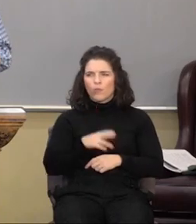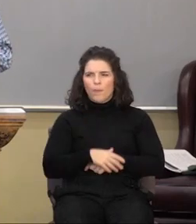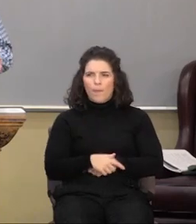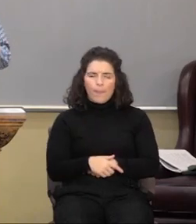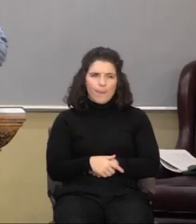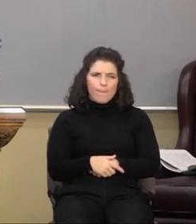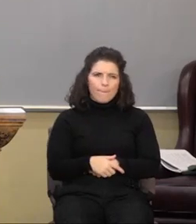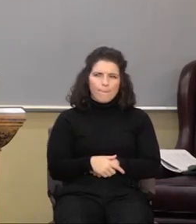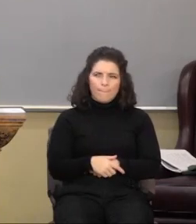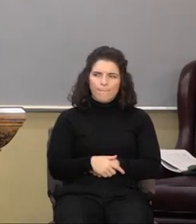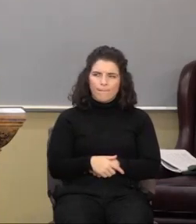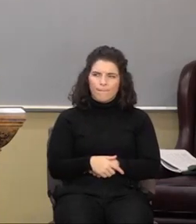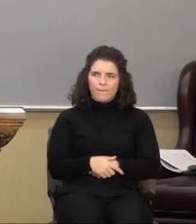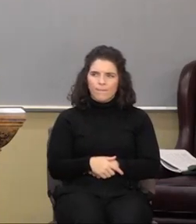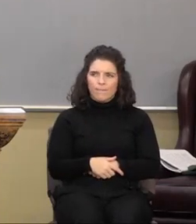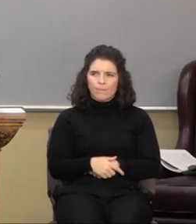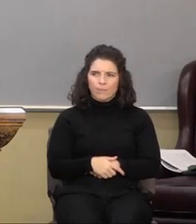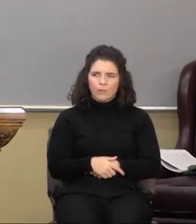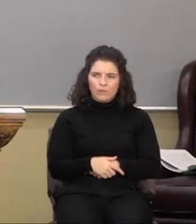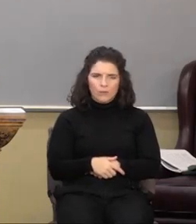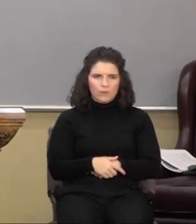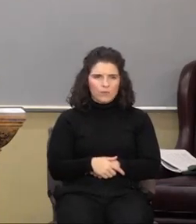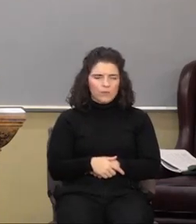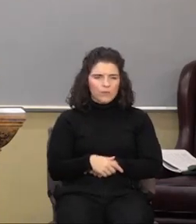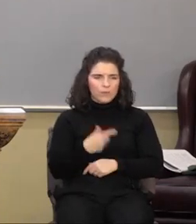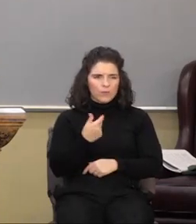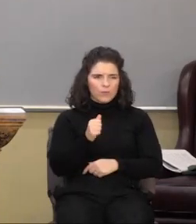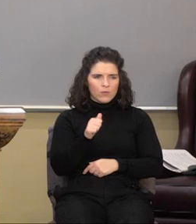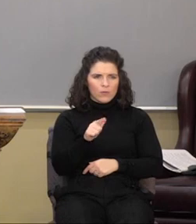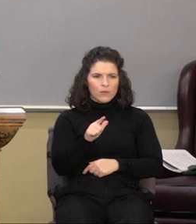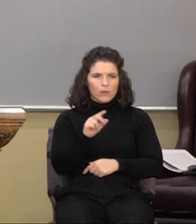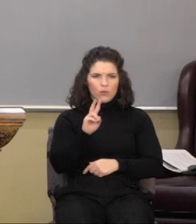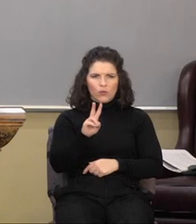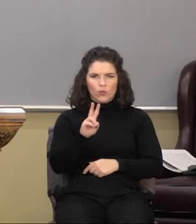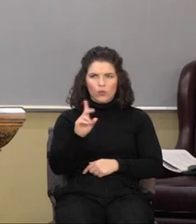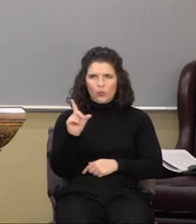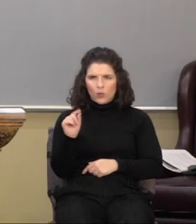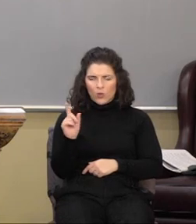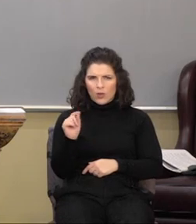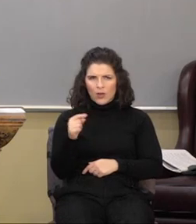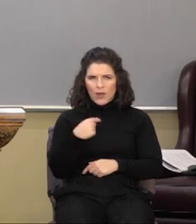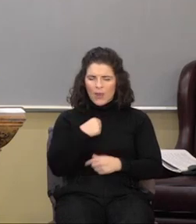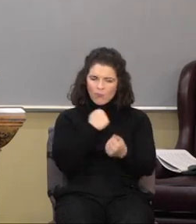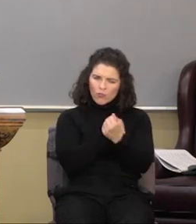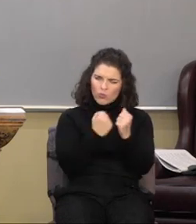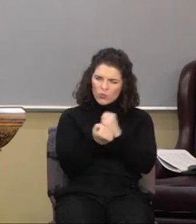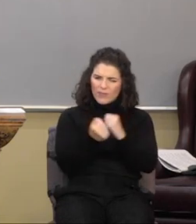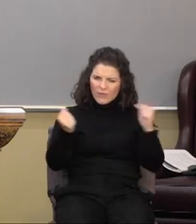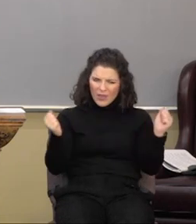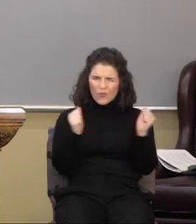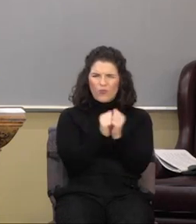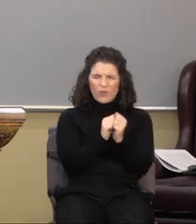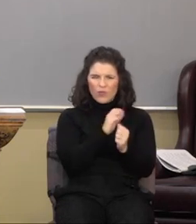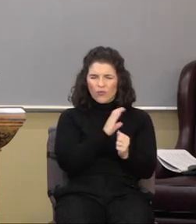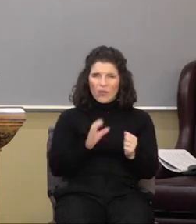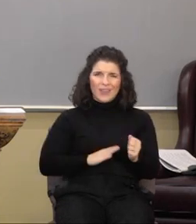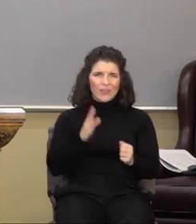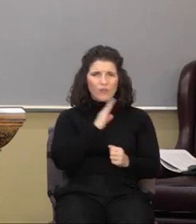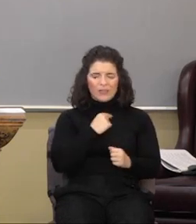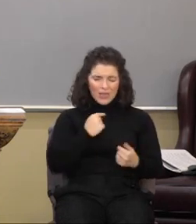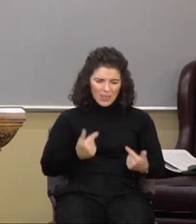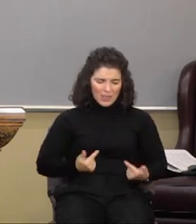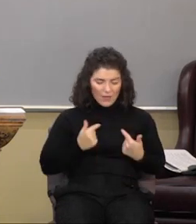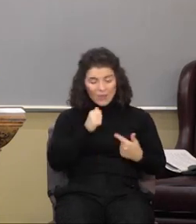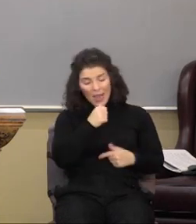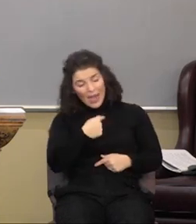And in Galatians chapter two, verse 20. I am crucified with Christ. Nevertheless, I live yet not I,